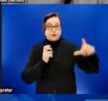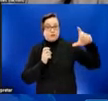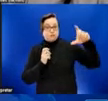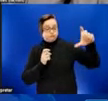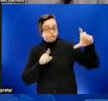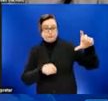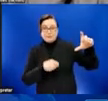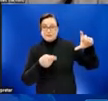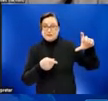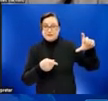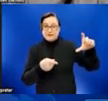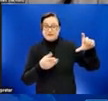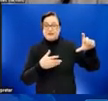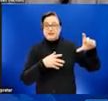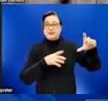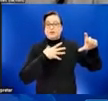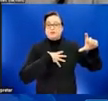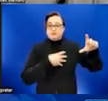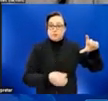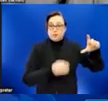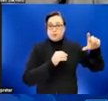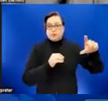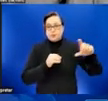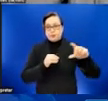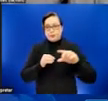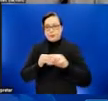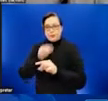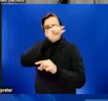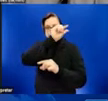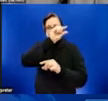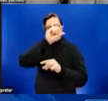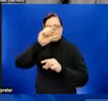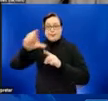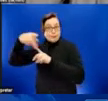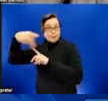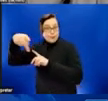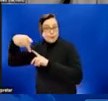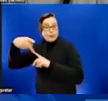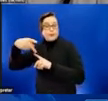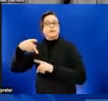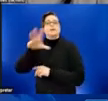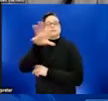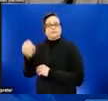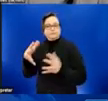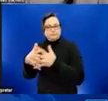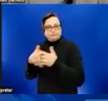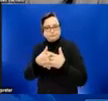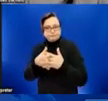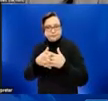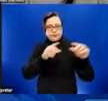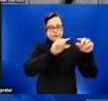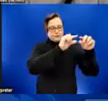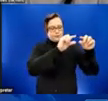diagnosed among African Americans represented in the purple segments of the bar graph, as well as Hispanic and Latino people